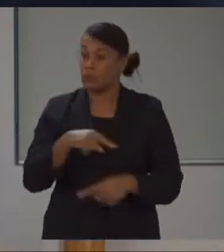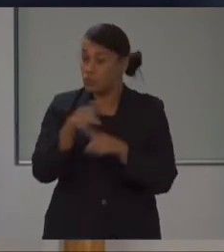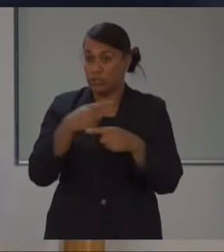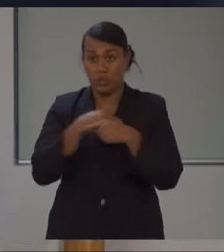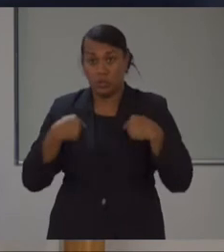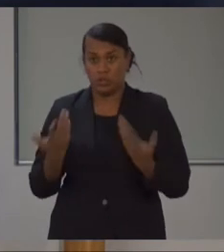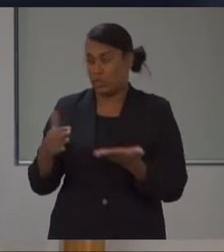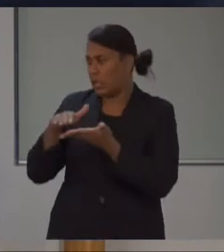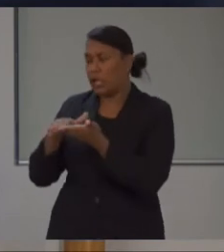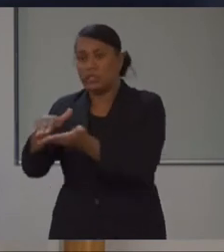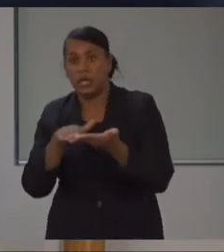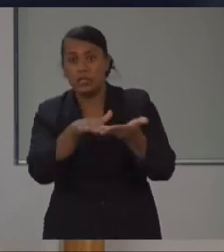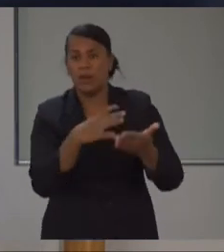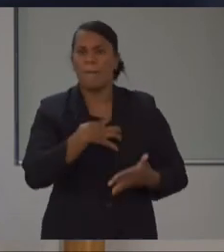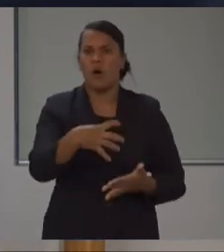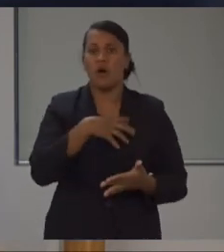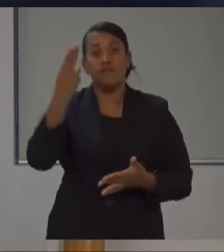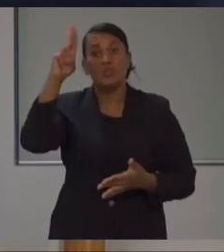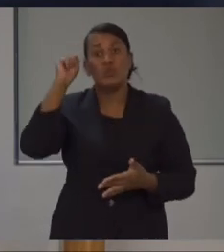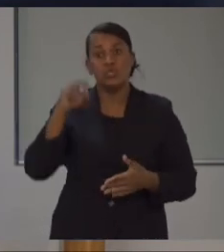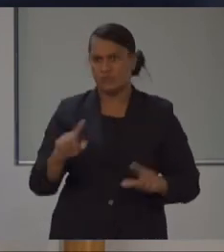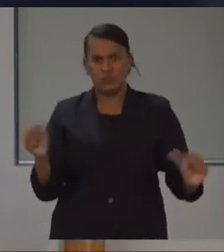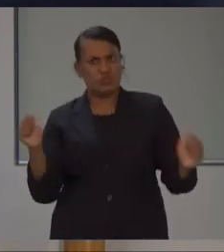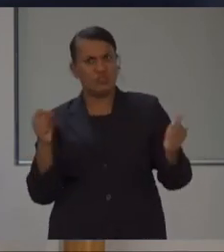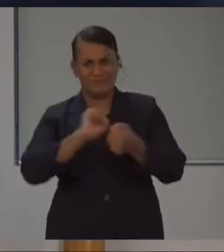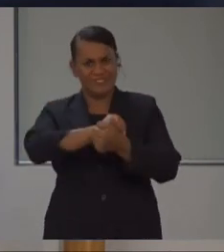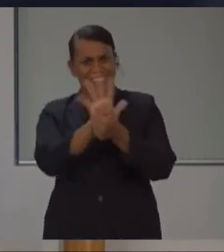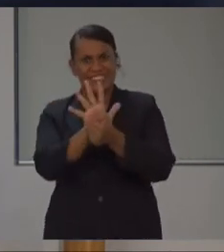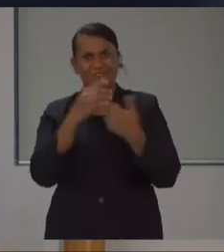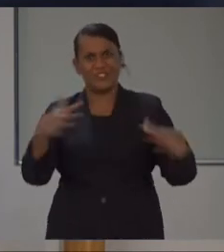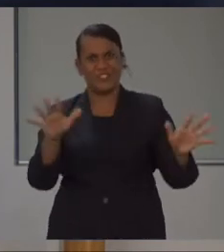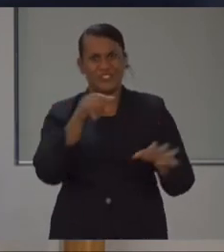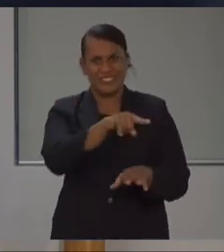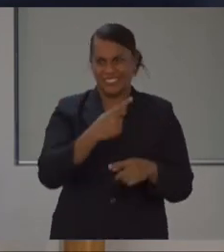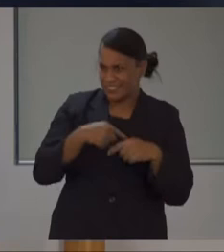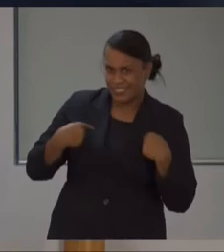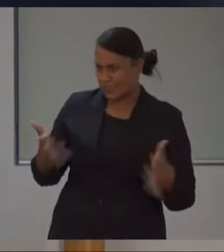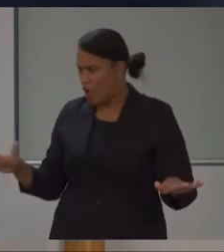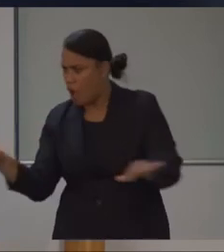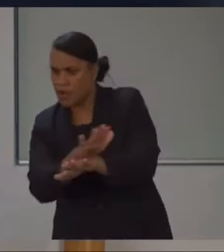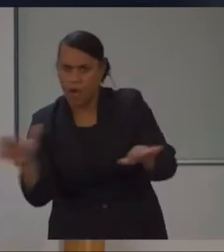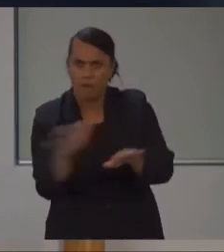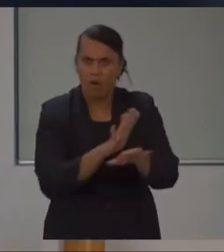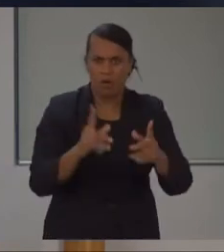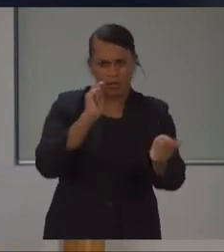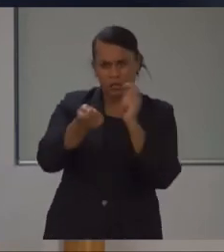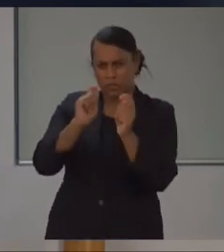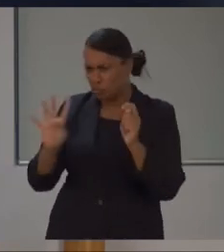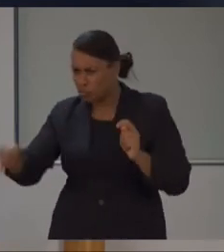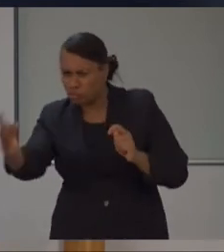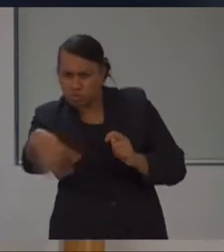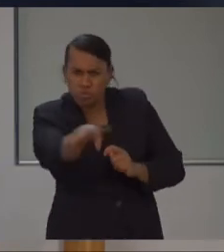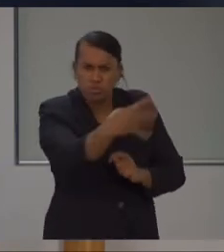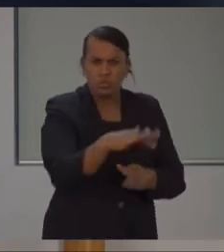who have had COVID-19 who have responded and recovered and have tested negative more than two times, two times or